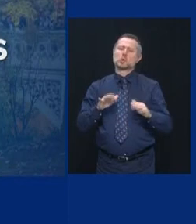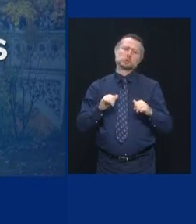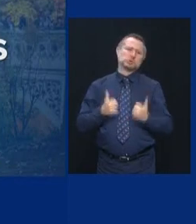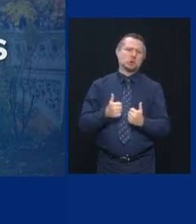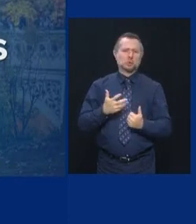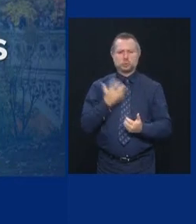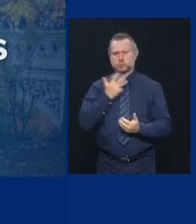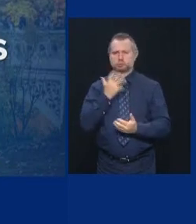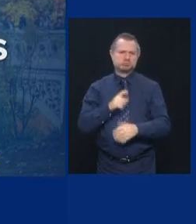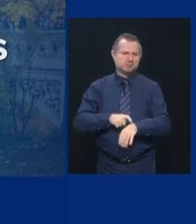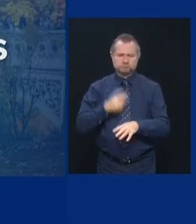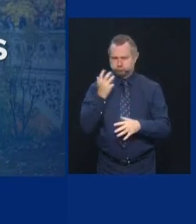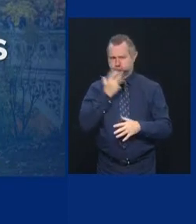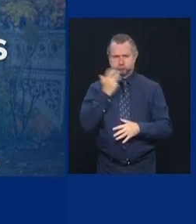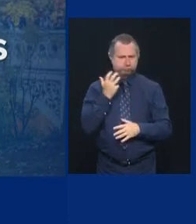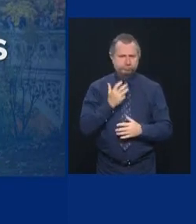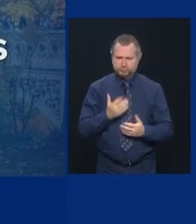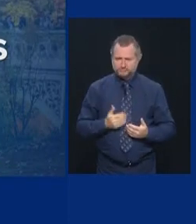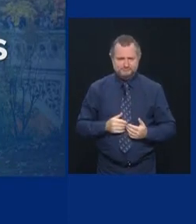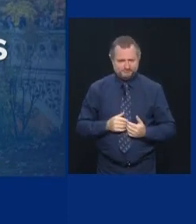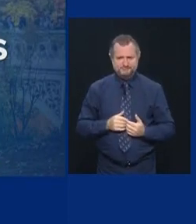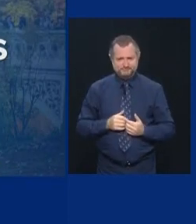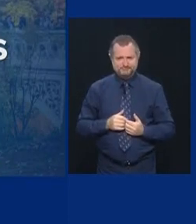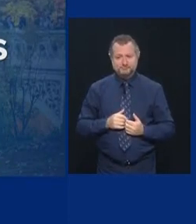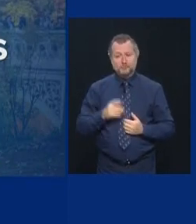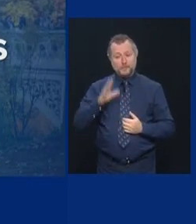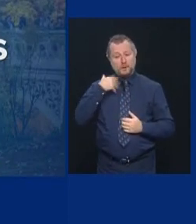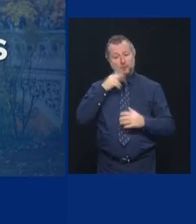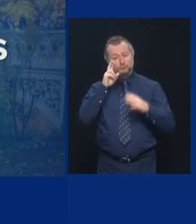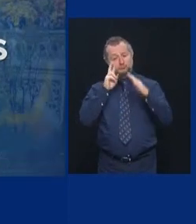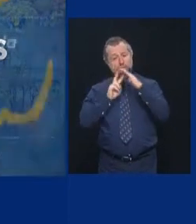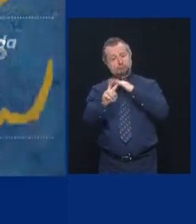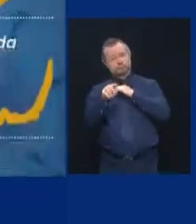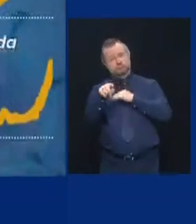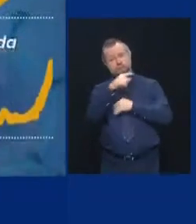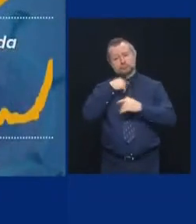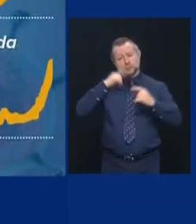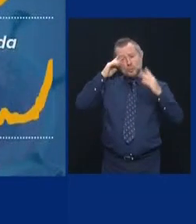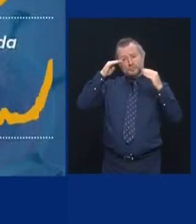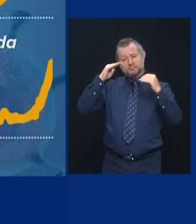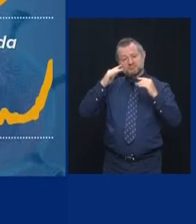know. And we expect to see the infection rate go up in the fall.